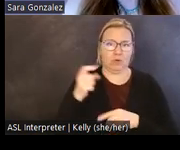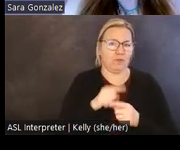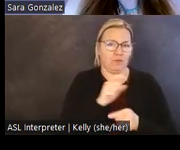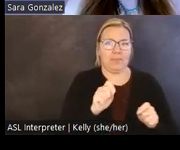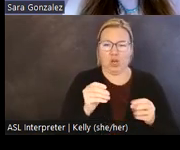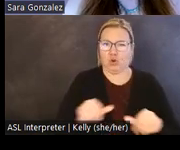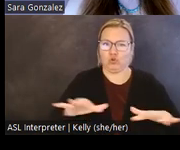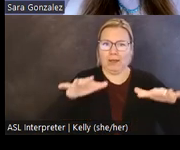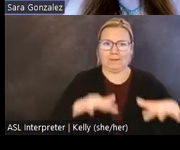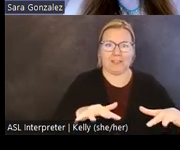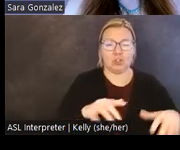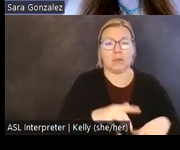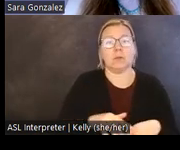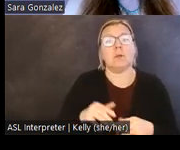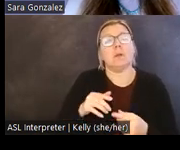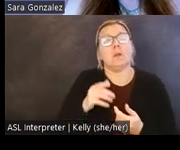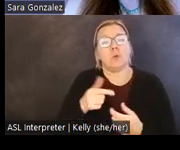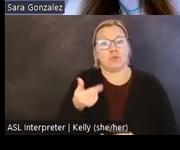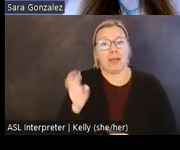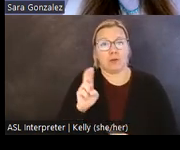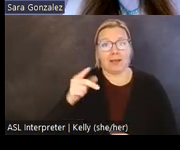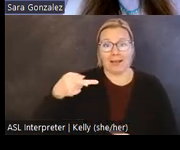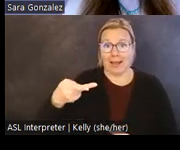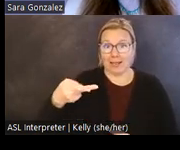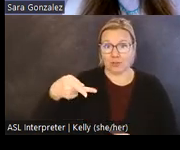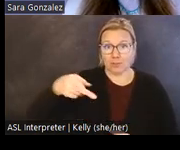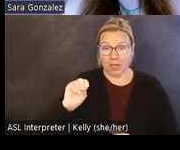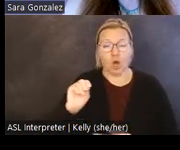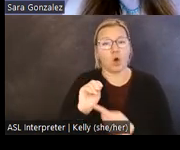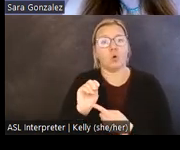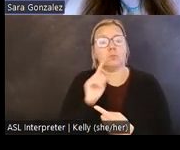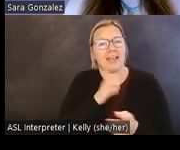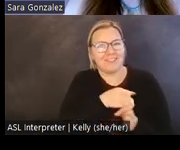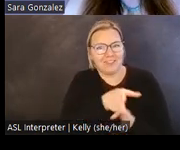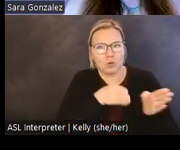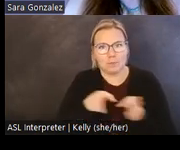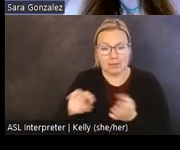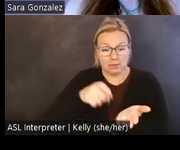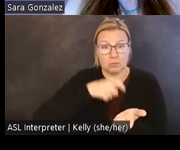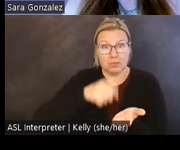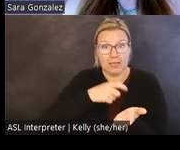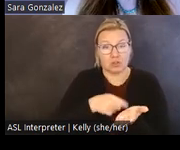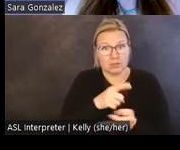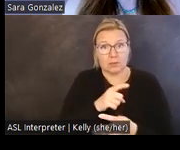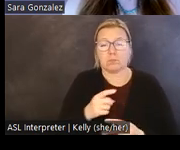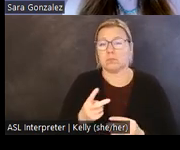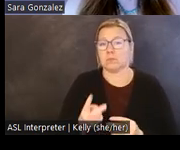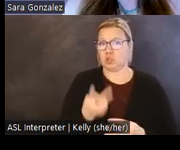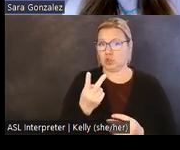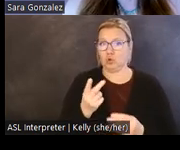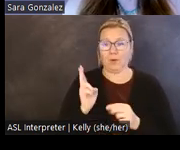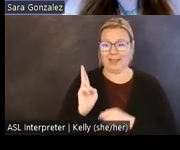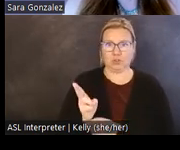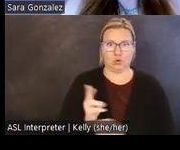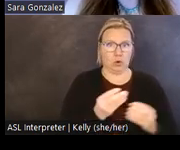partnership with the Grand Ronde HPO, field methods in indigenous archaeology undertook archaeological research at two historic properties on the